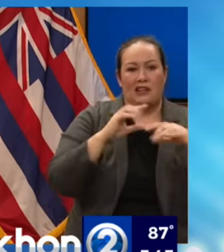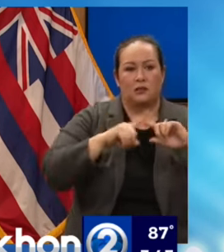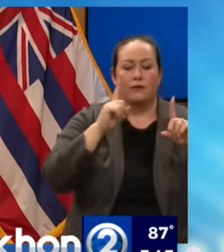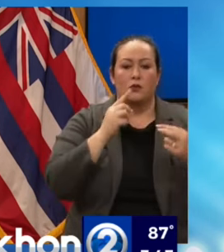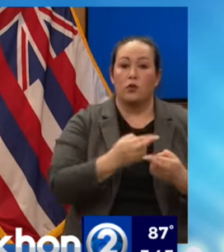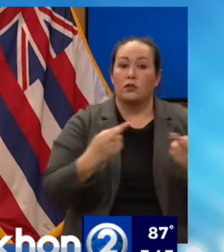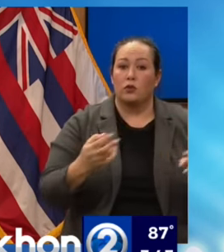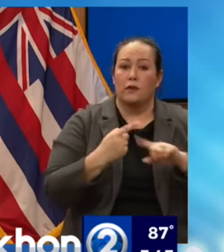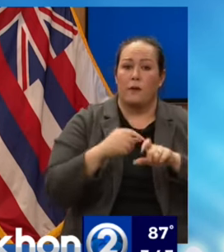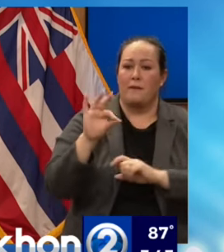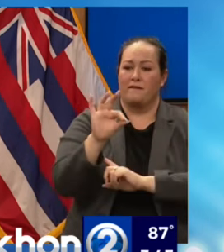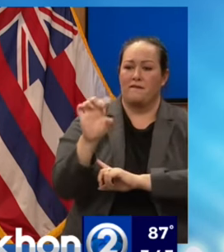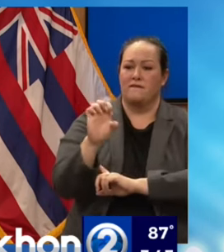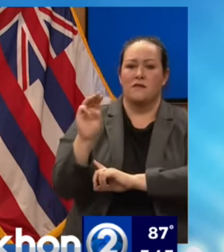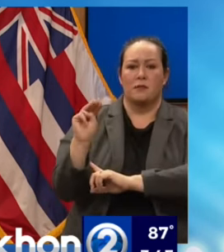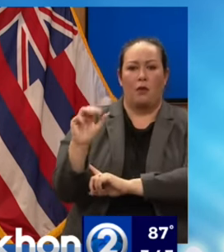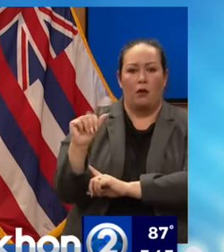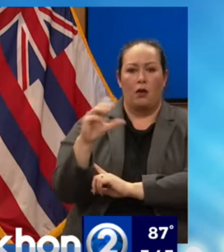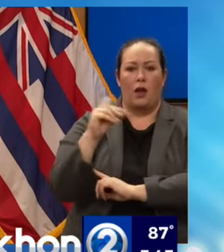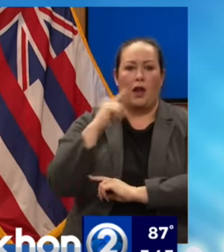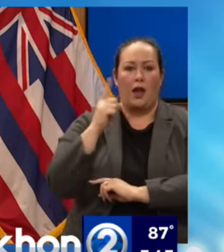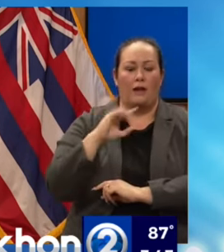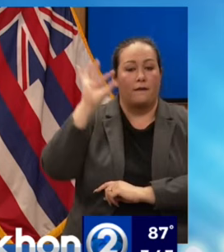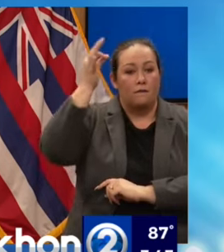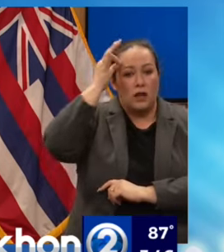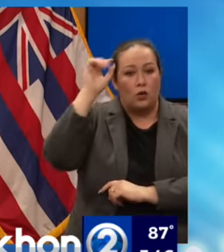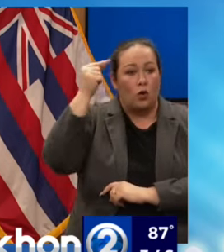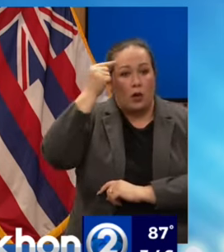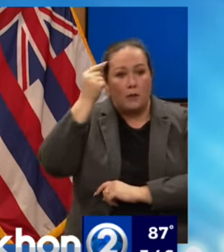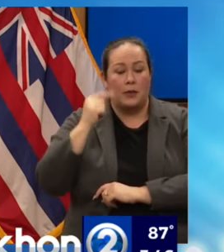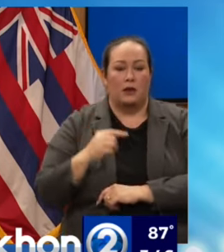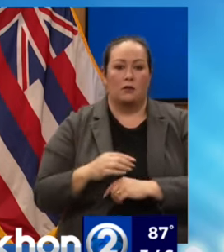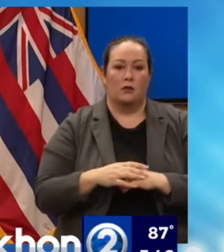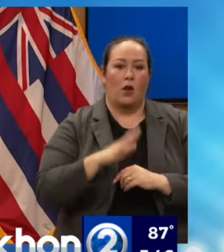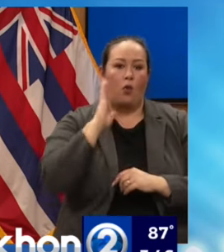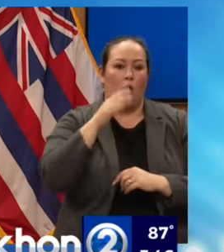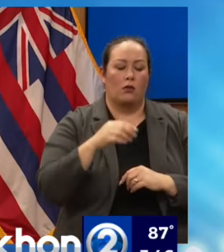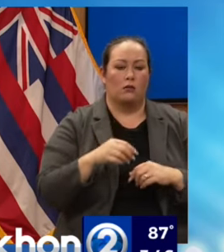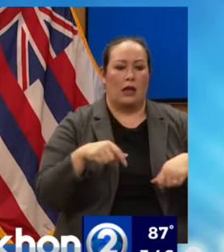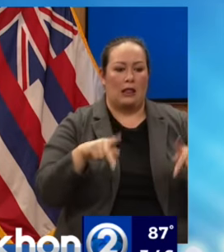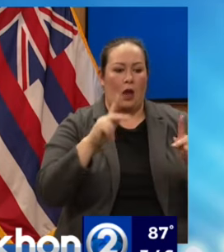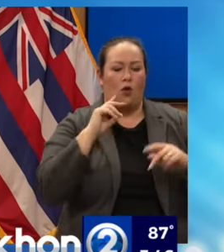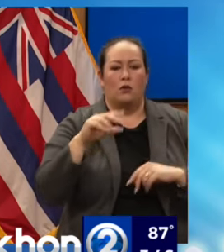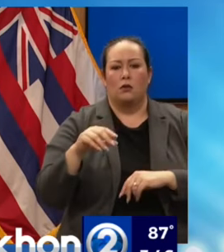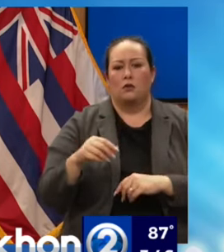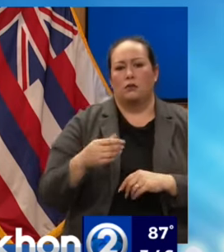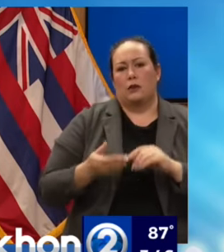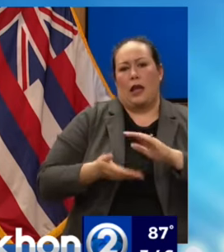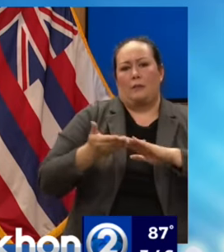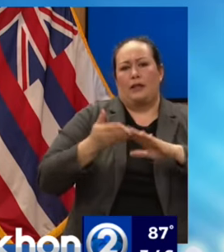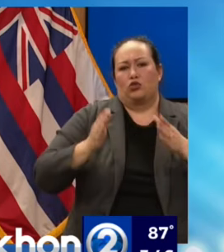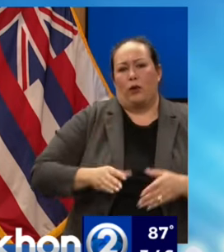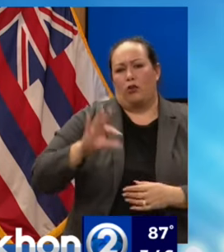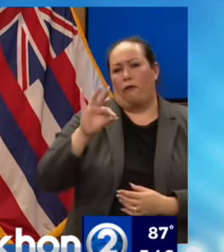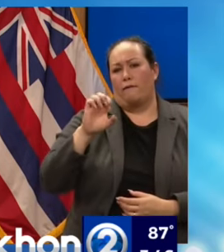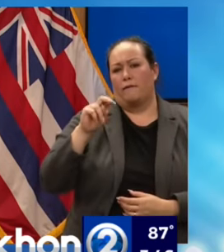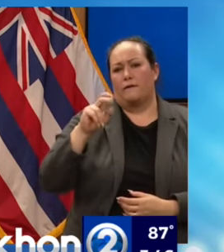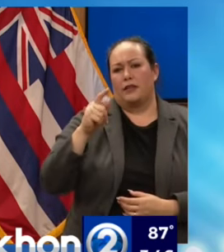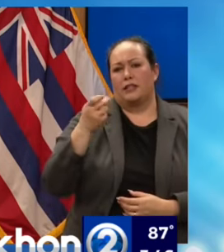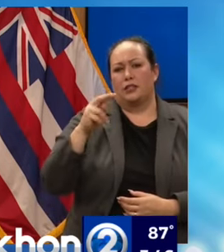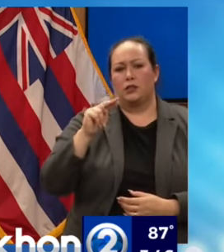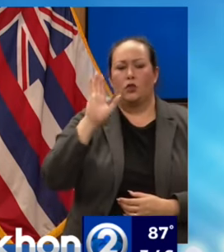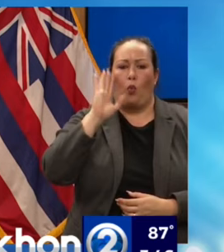FEMA and from the federal government. I'll allow Administrator Fenton to go into the details of what he's